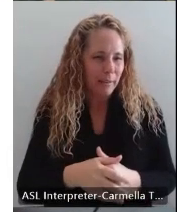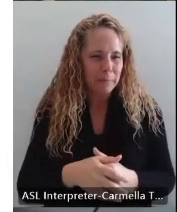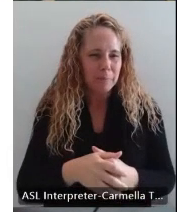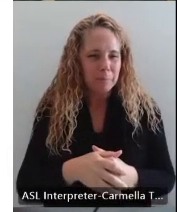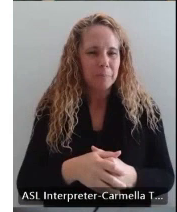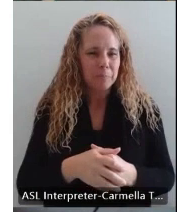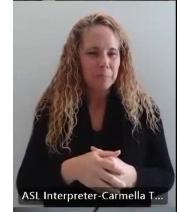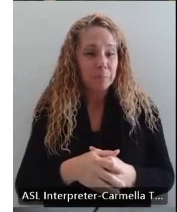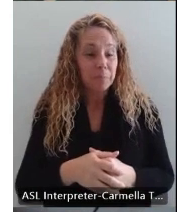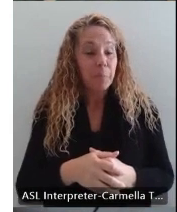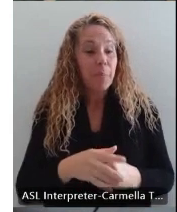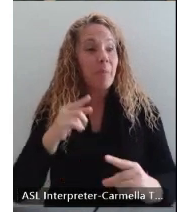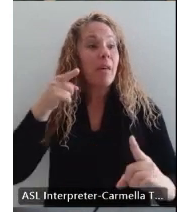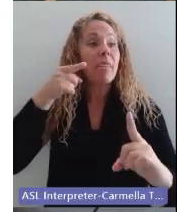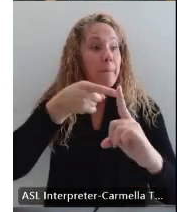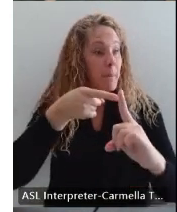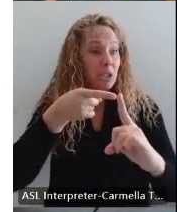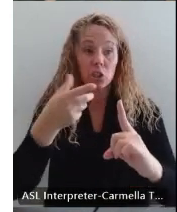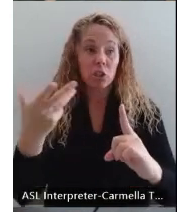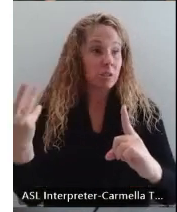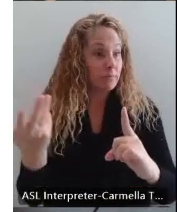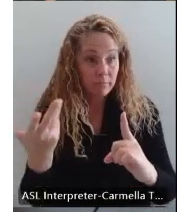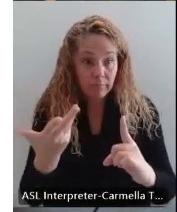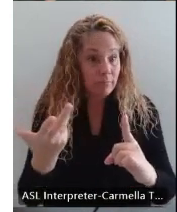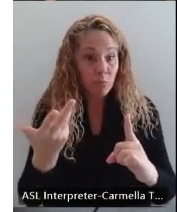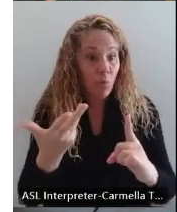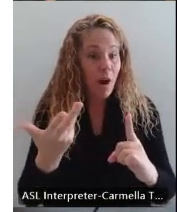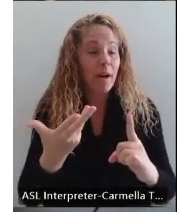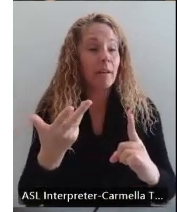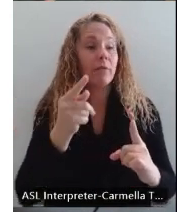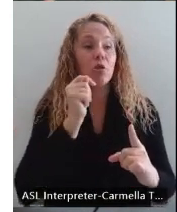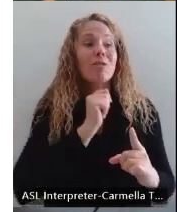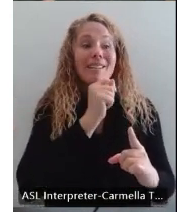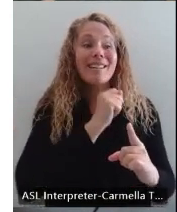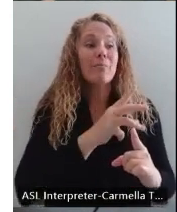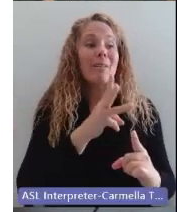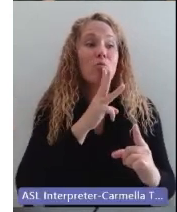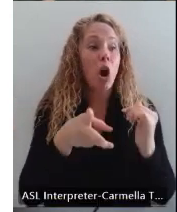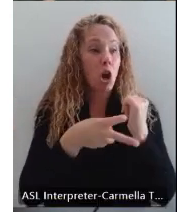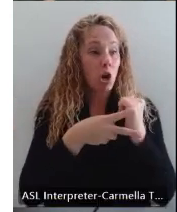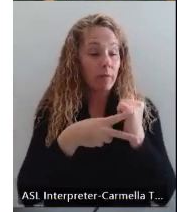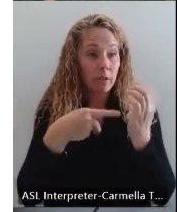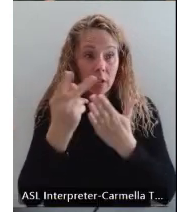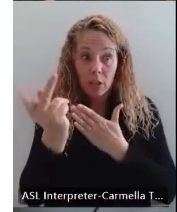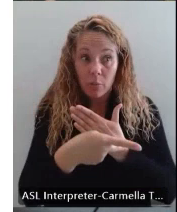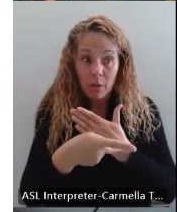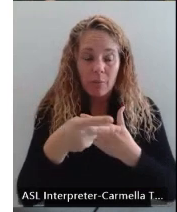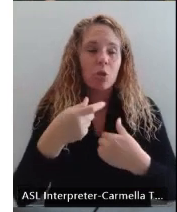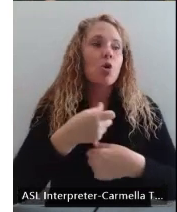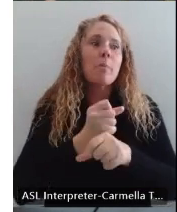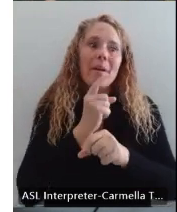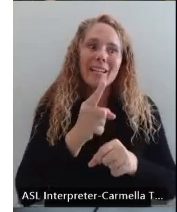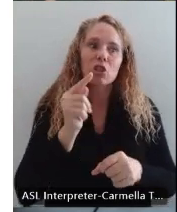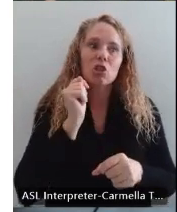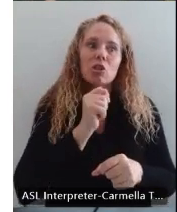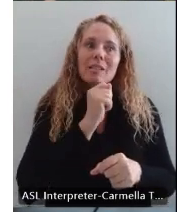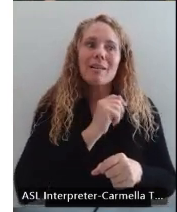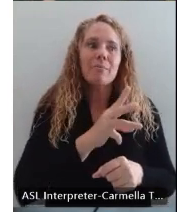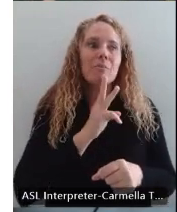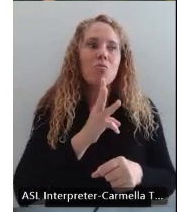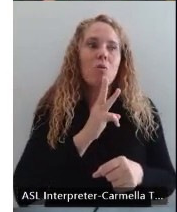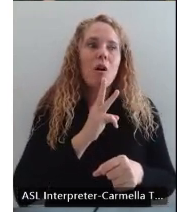The mission of the Tempe Water Conservation Program is to ensure that Tempe's water